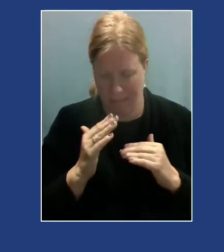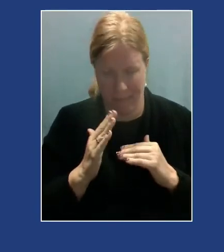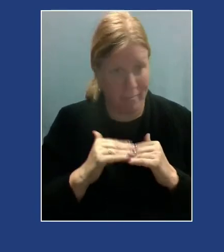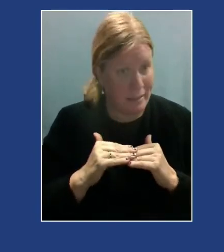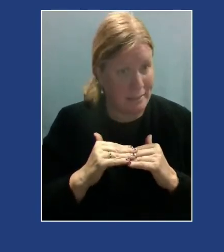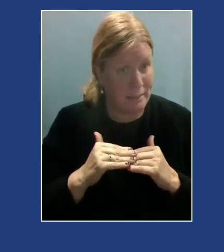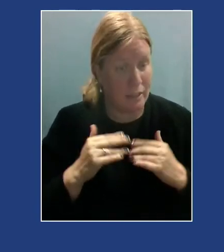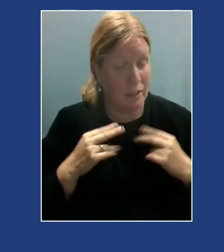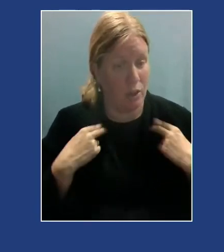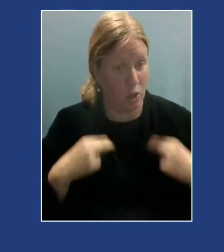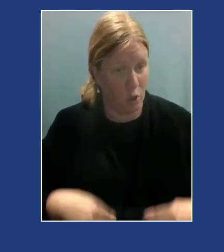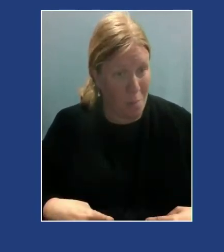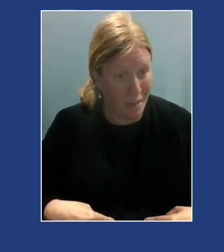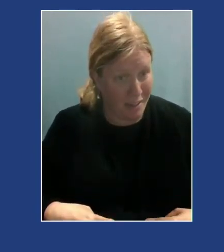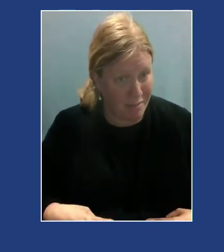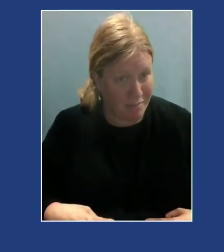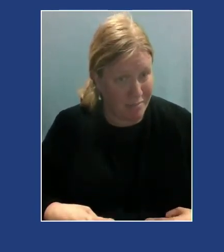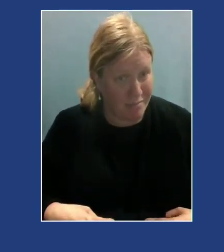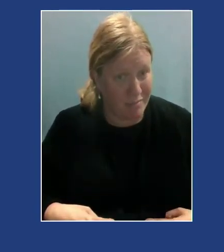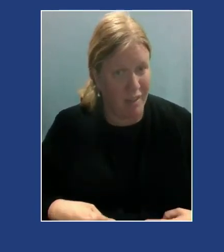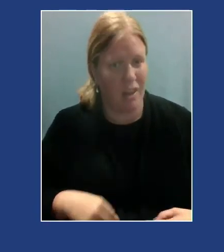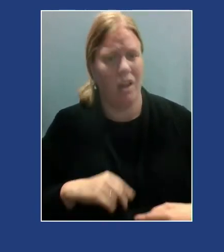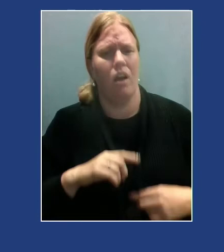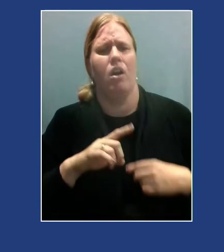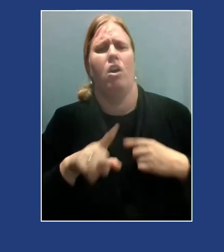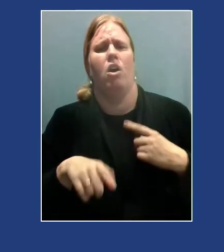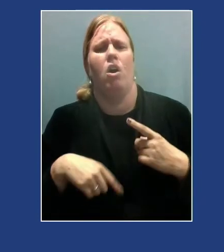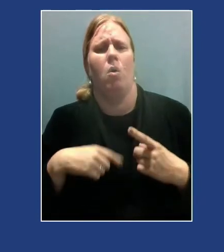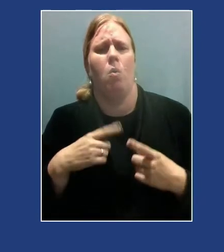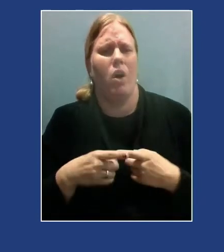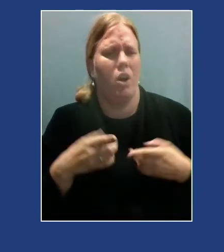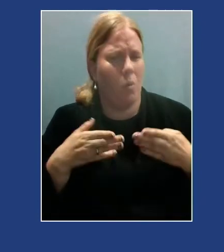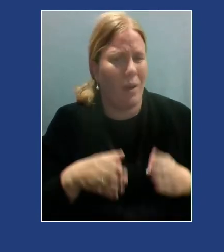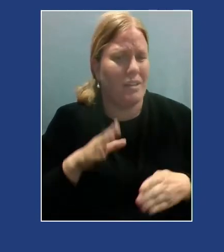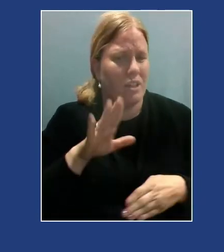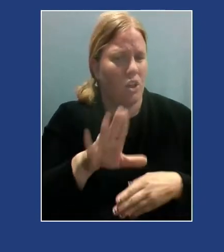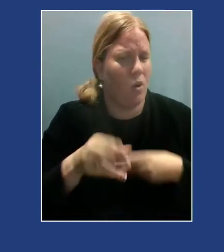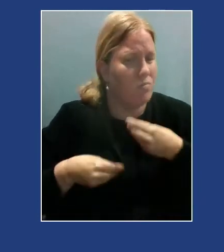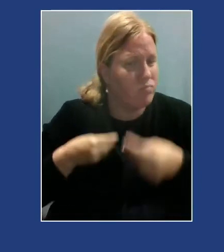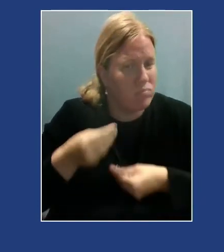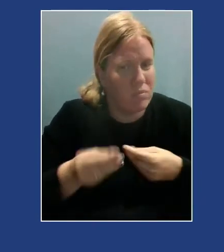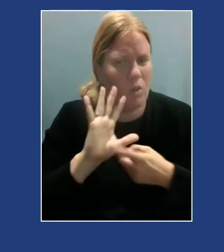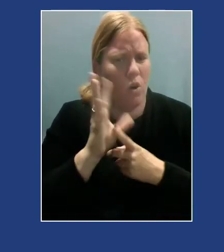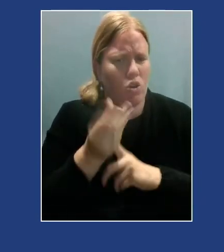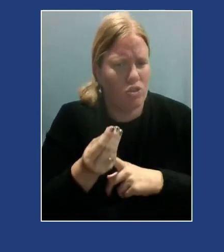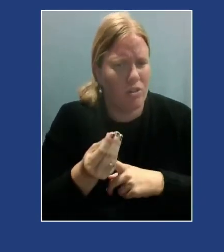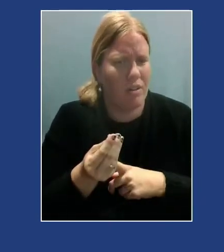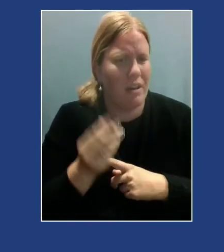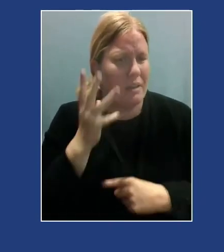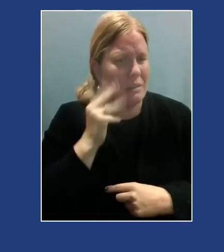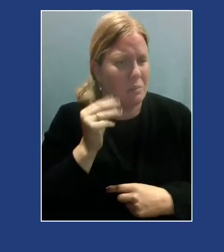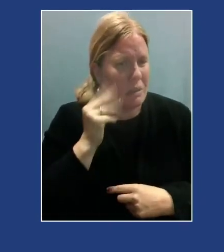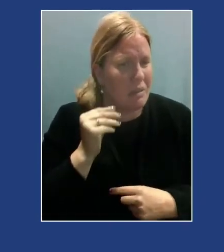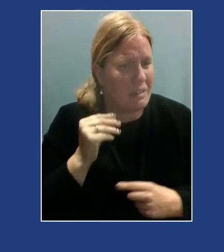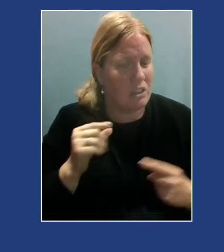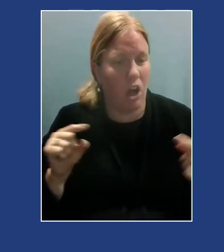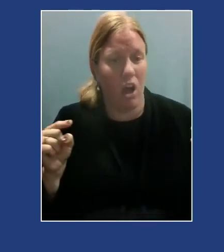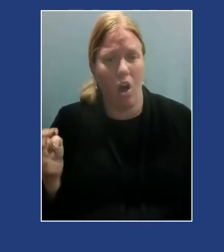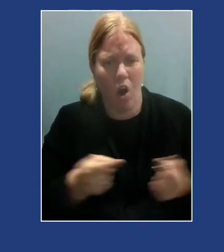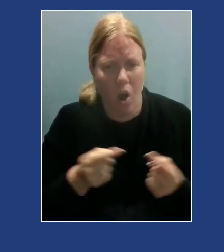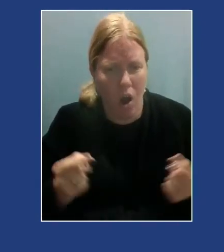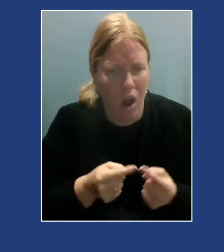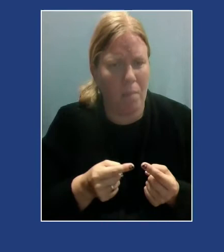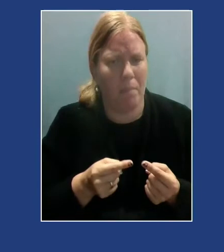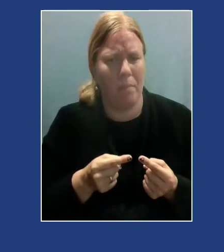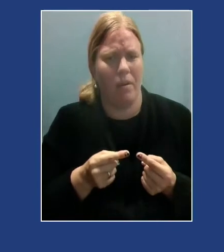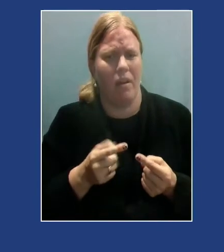and culture have experienced harm and validation and vulnerabilities? And what are the ways that your lineage and your culture are